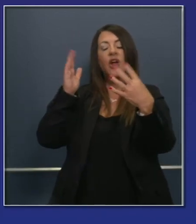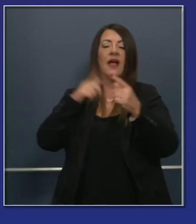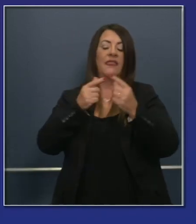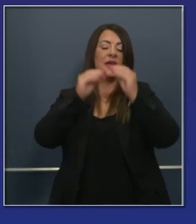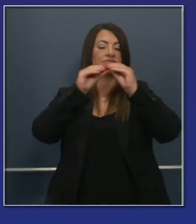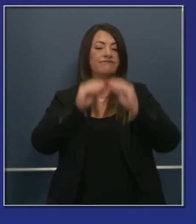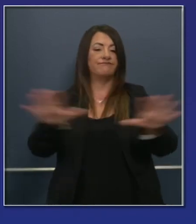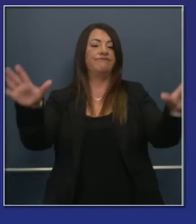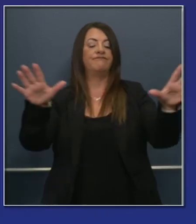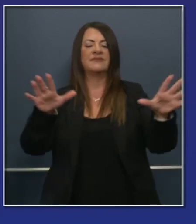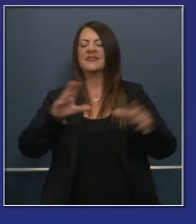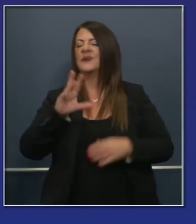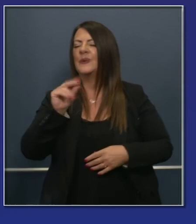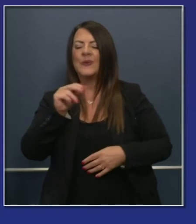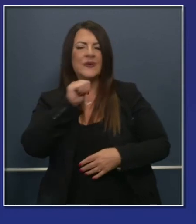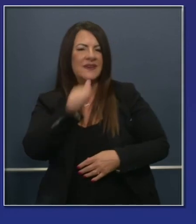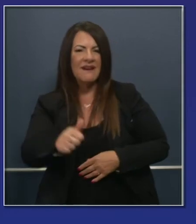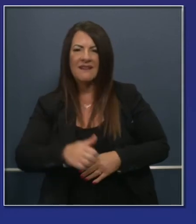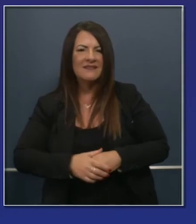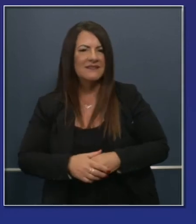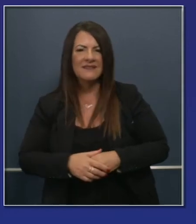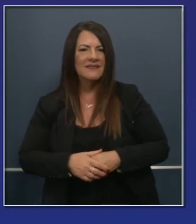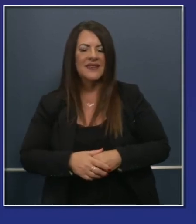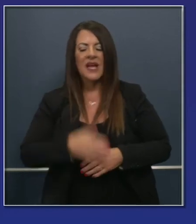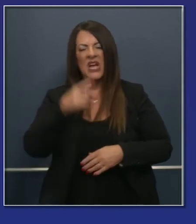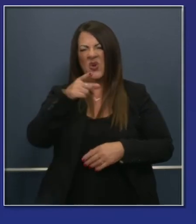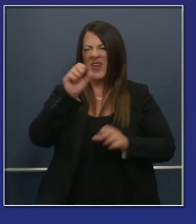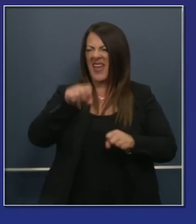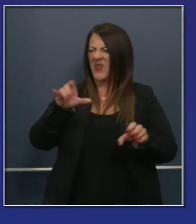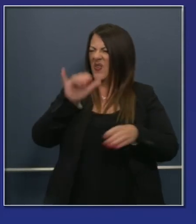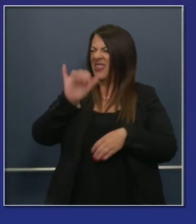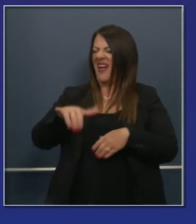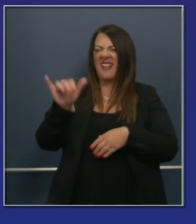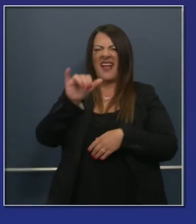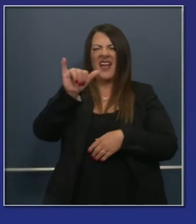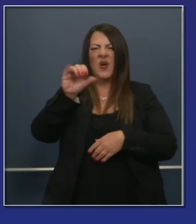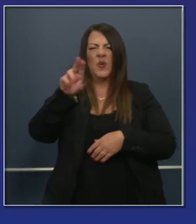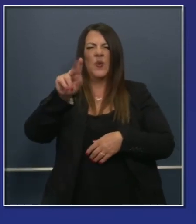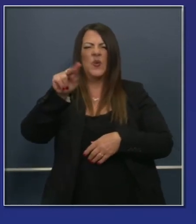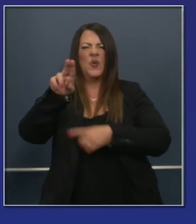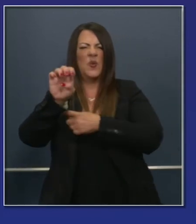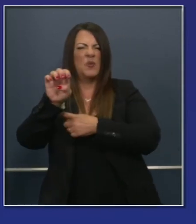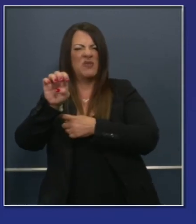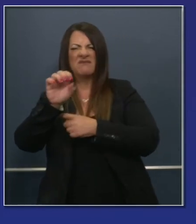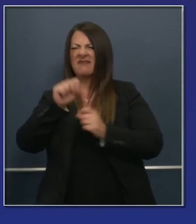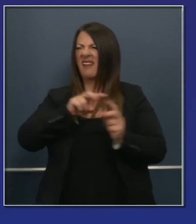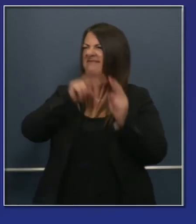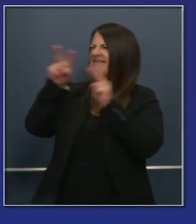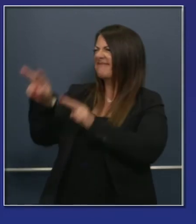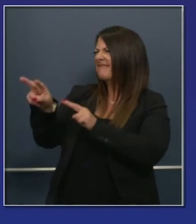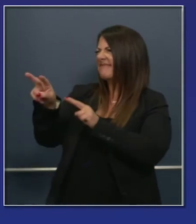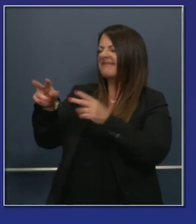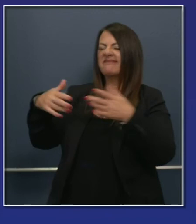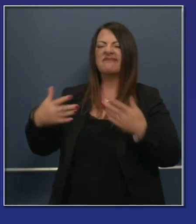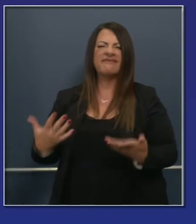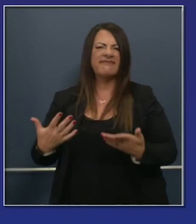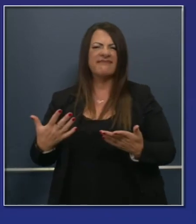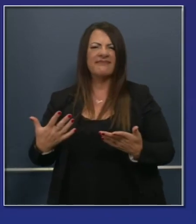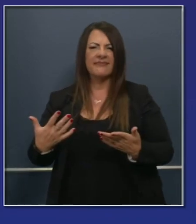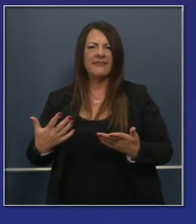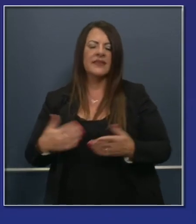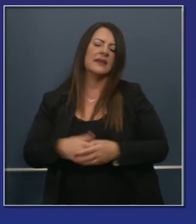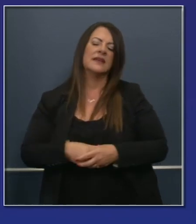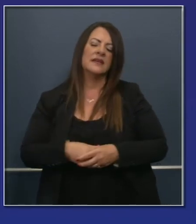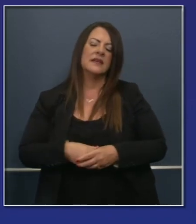by the way you can just go to YouTube and pretty much get that in every subject matter that's ever been debated since the